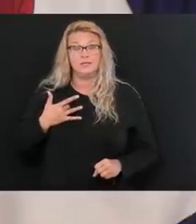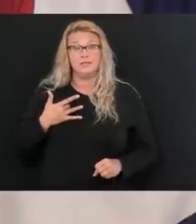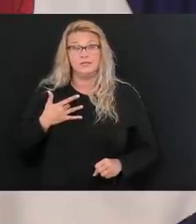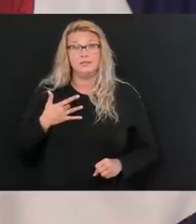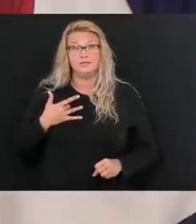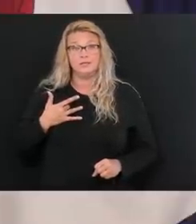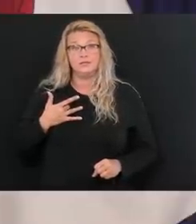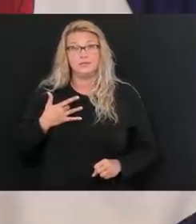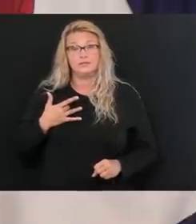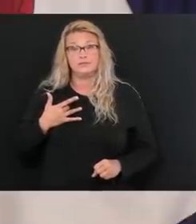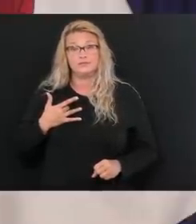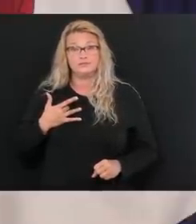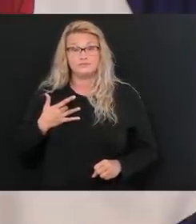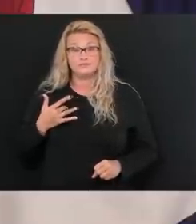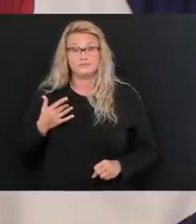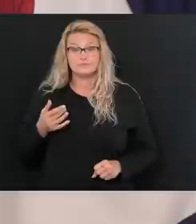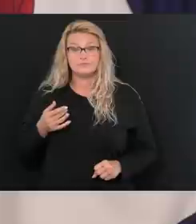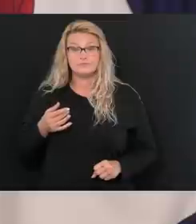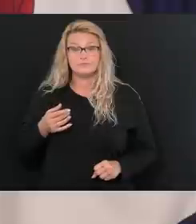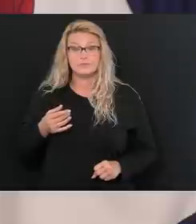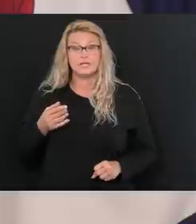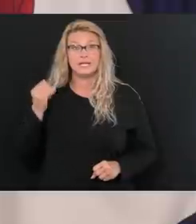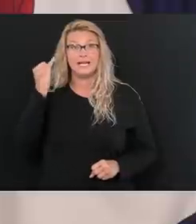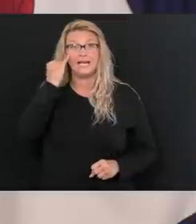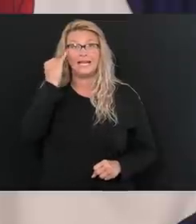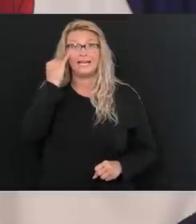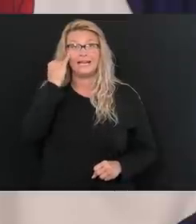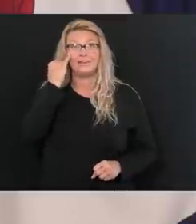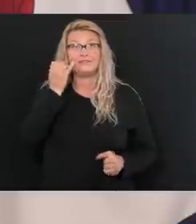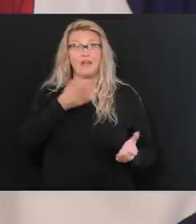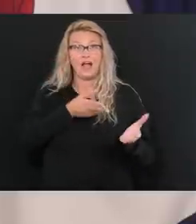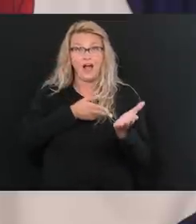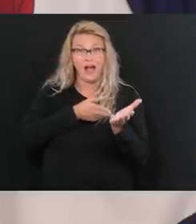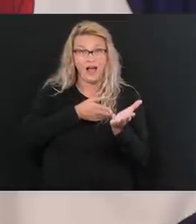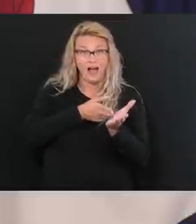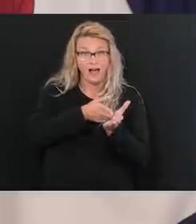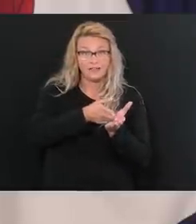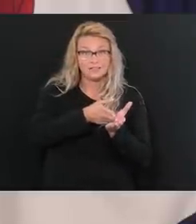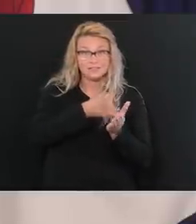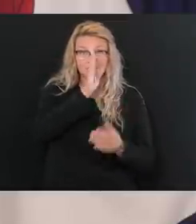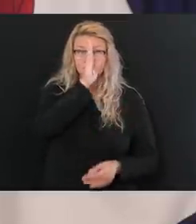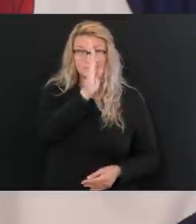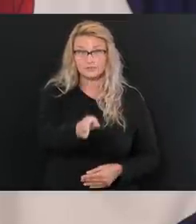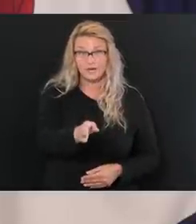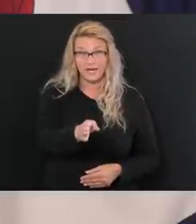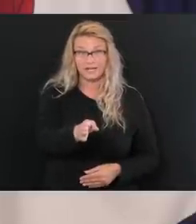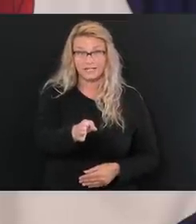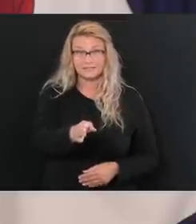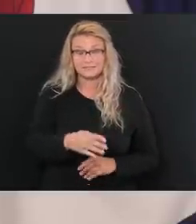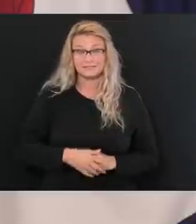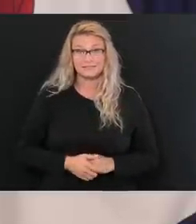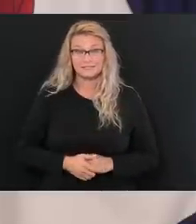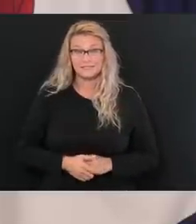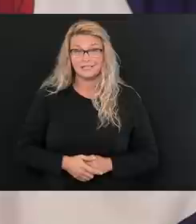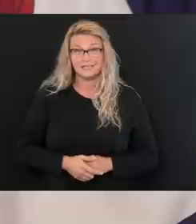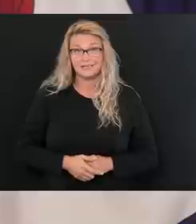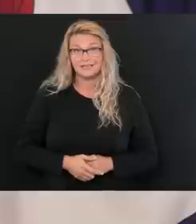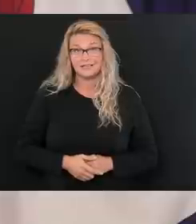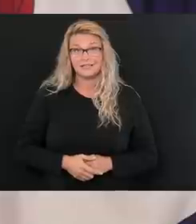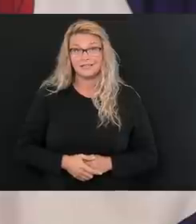if I'd step back and tell you the honest truth, and that's all I know how to tell you is just this is